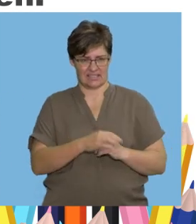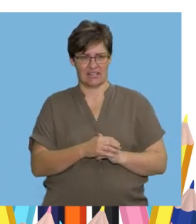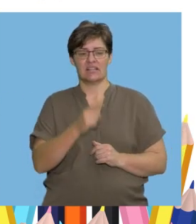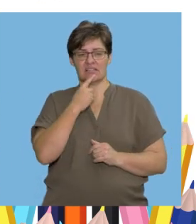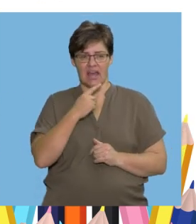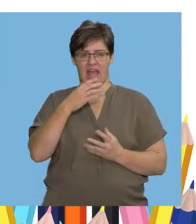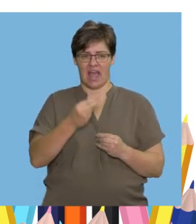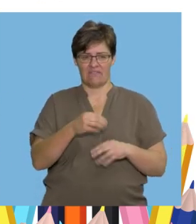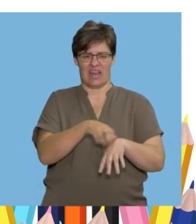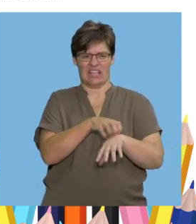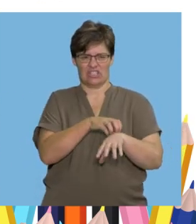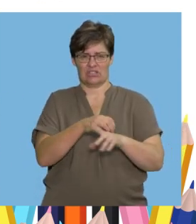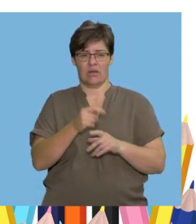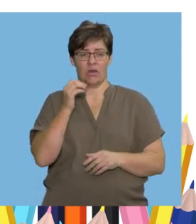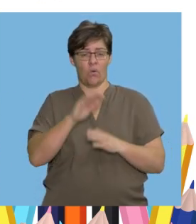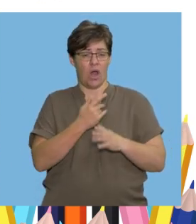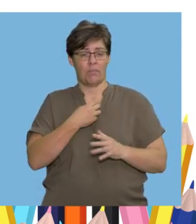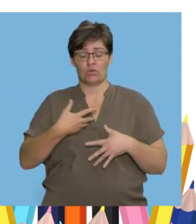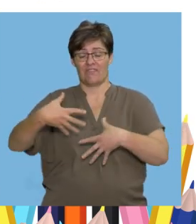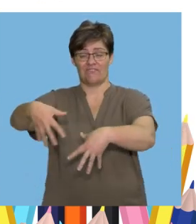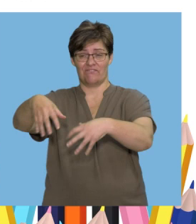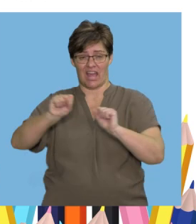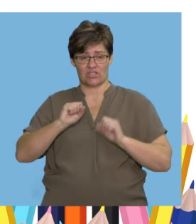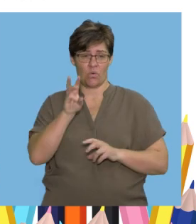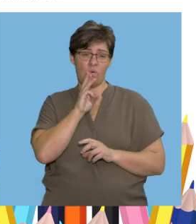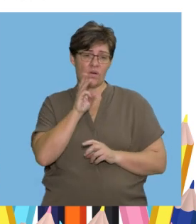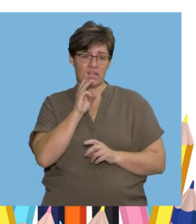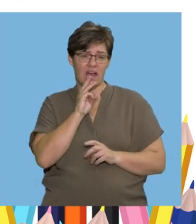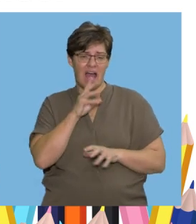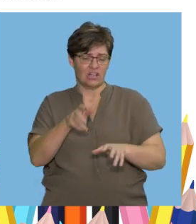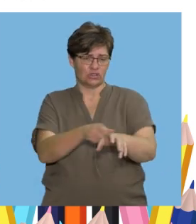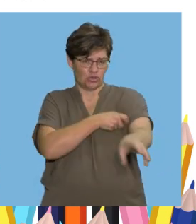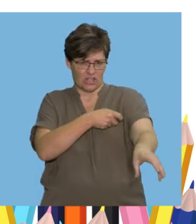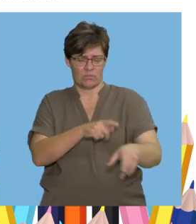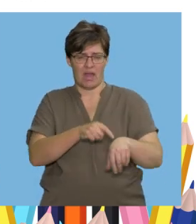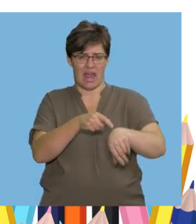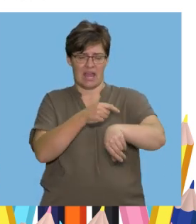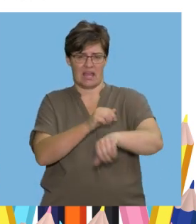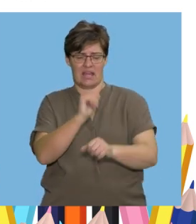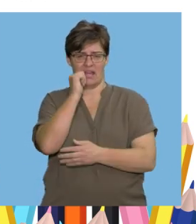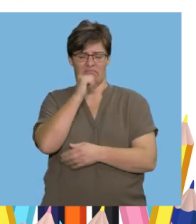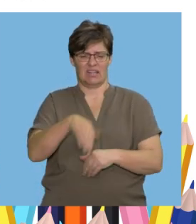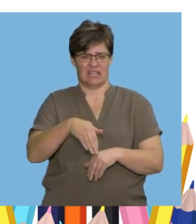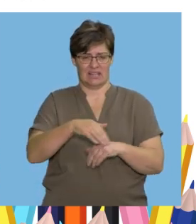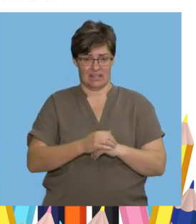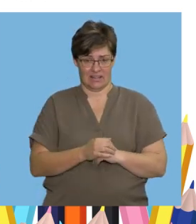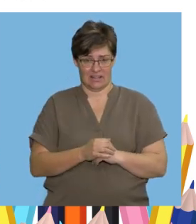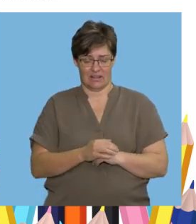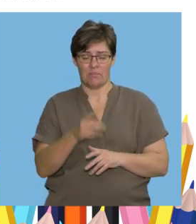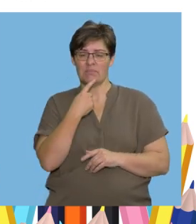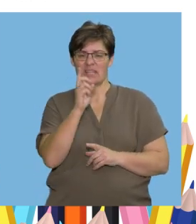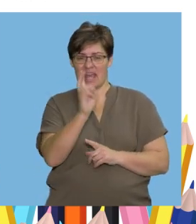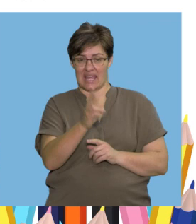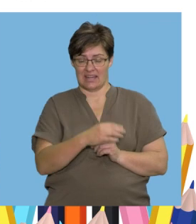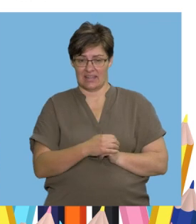I have an itch Because when I went to fetch the water, I scratched my knee I will